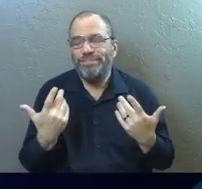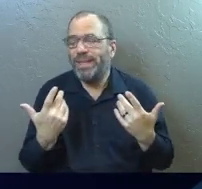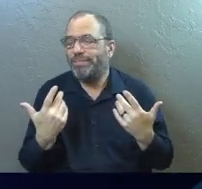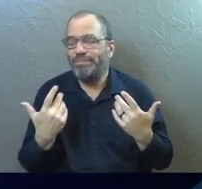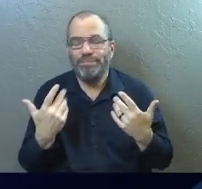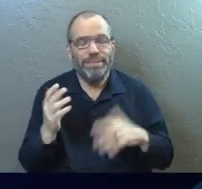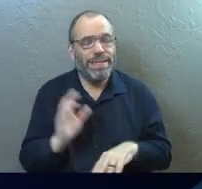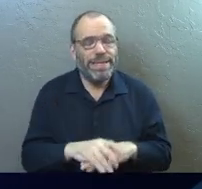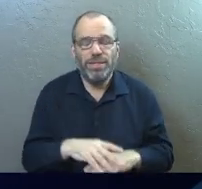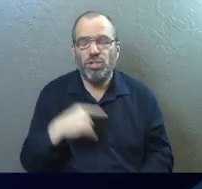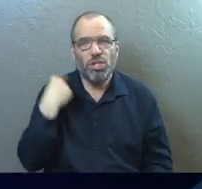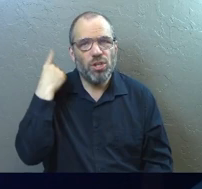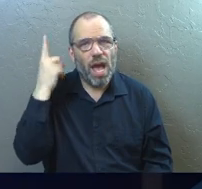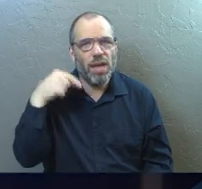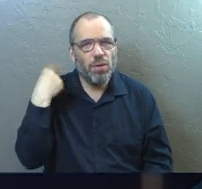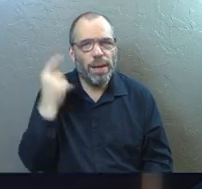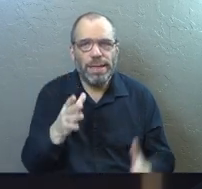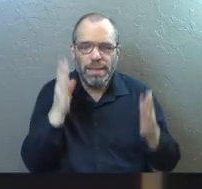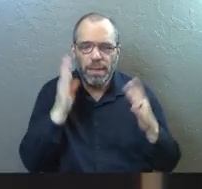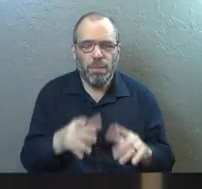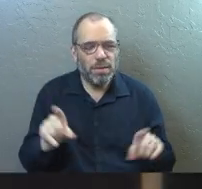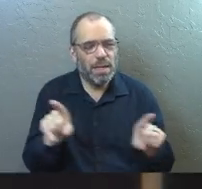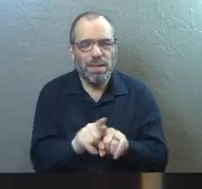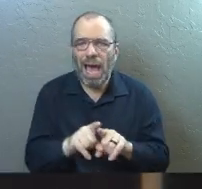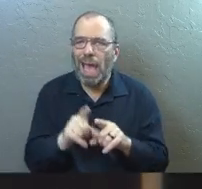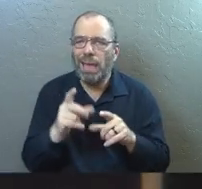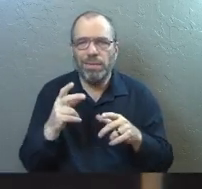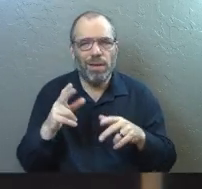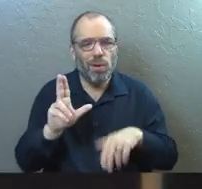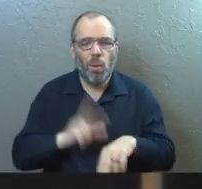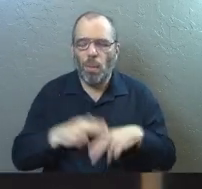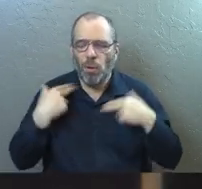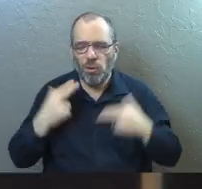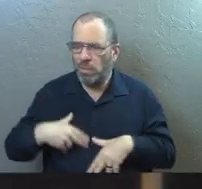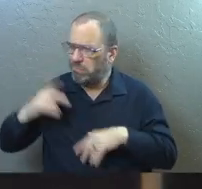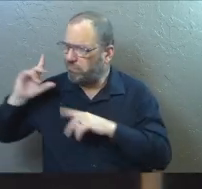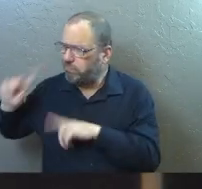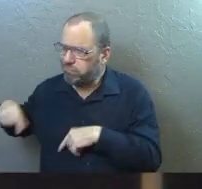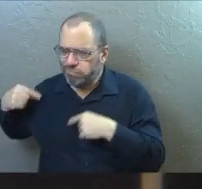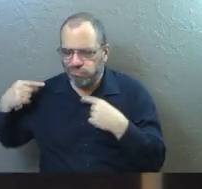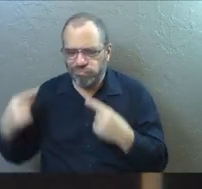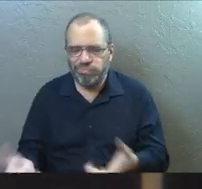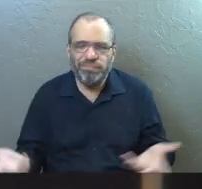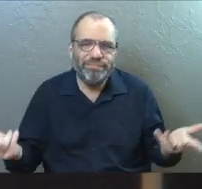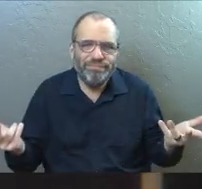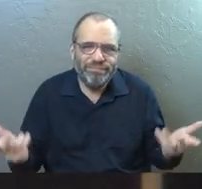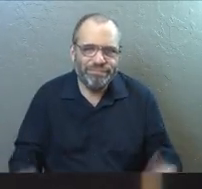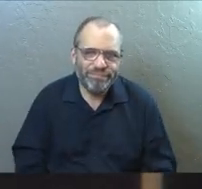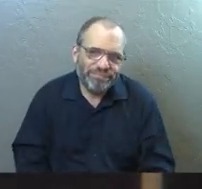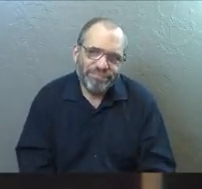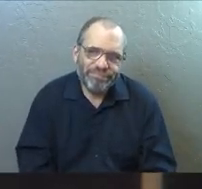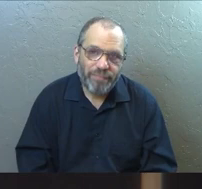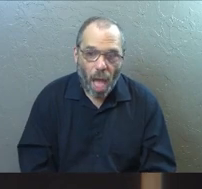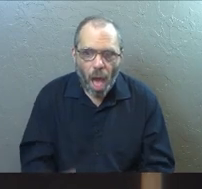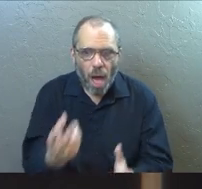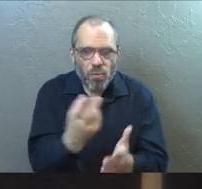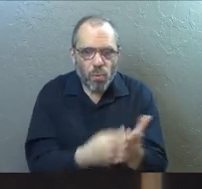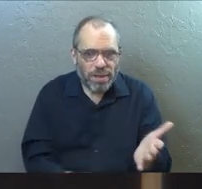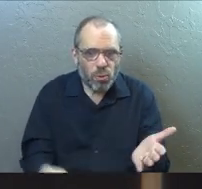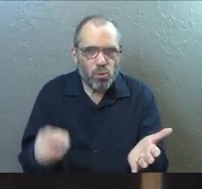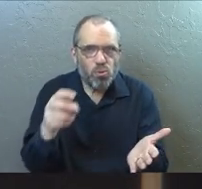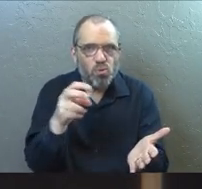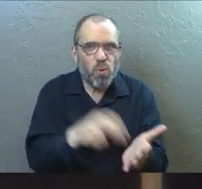other wacko down through human history, making claims that were far beyond them. The resurrection